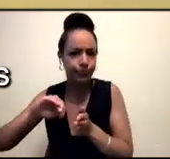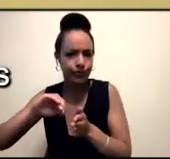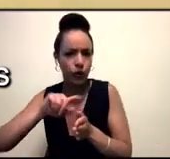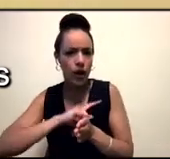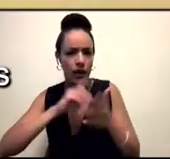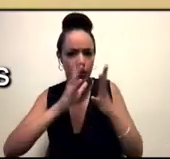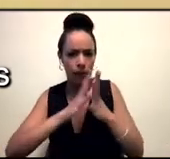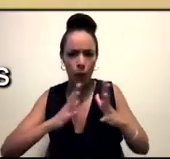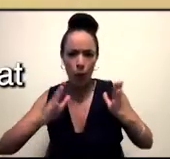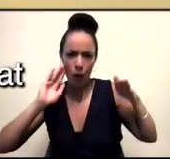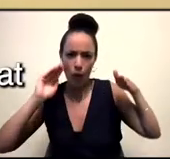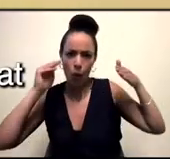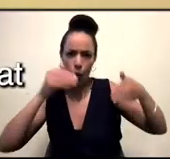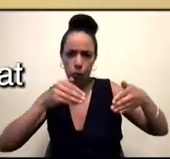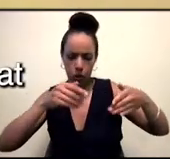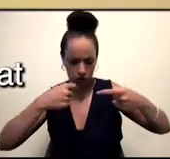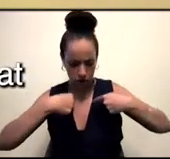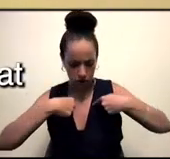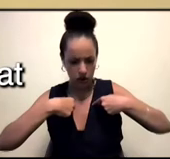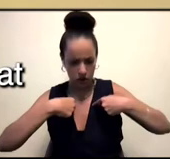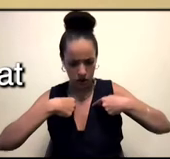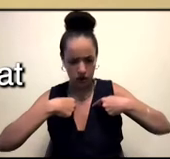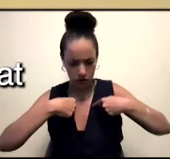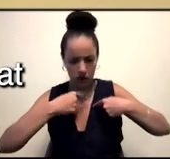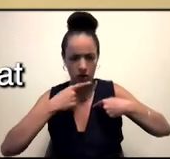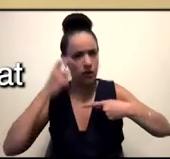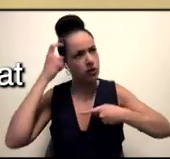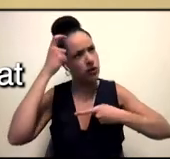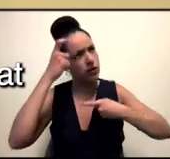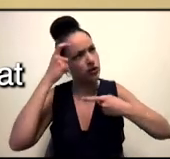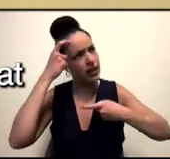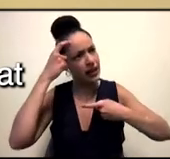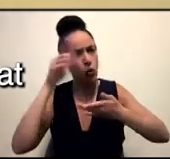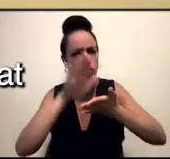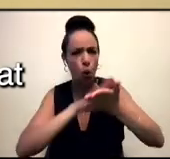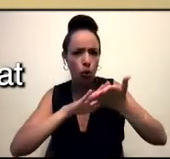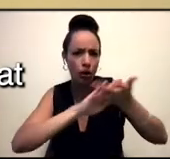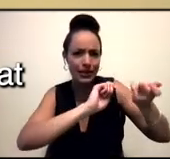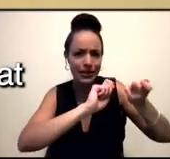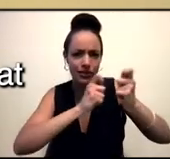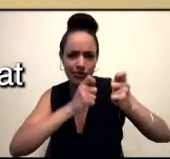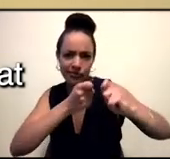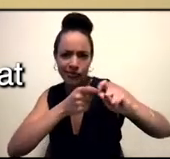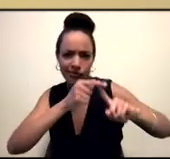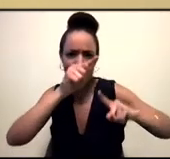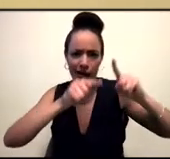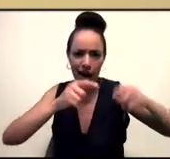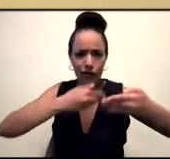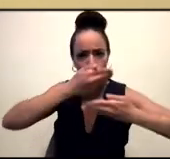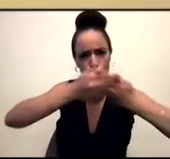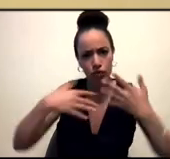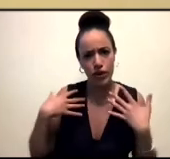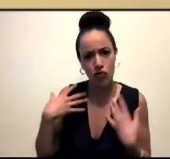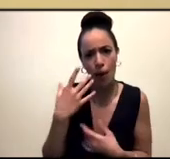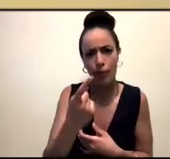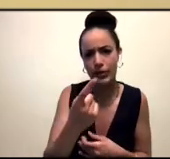us at M-Fest is thinking, is reclaiming and recontextualising, and the diverse stories that represent Muslim communities,